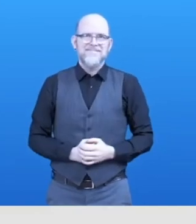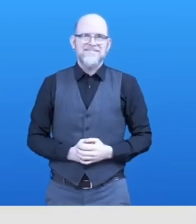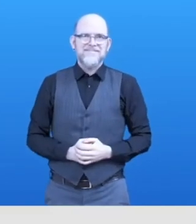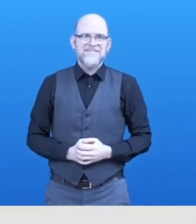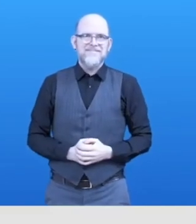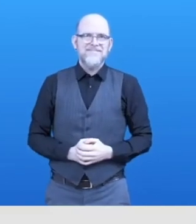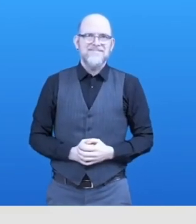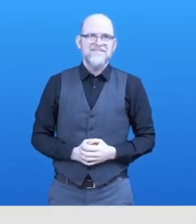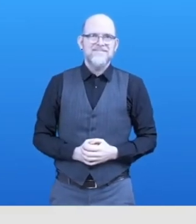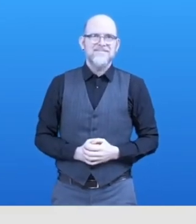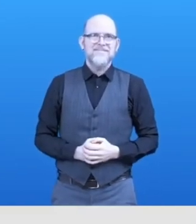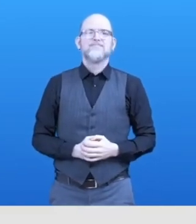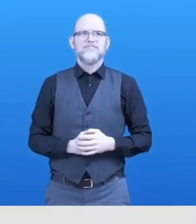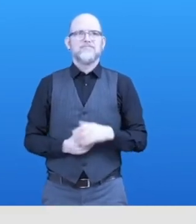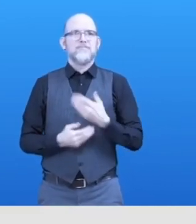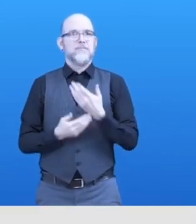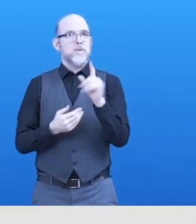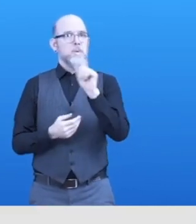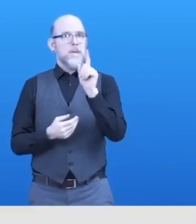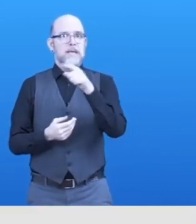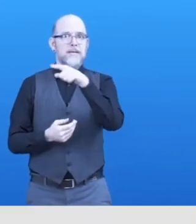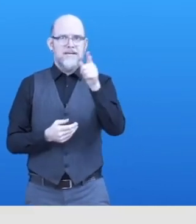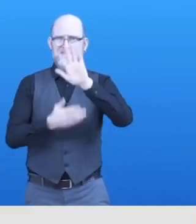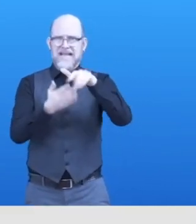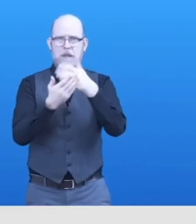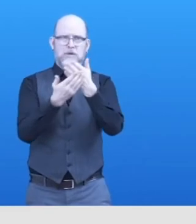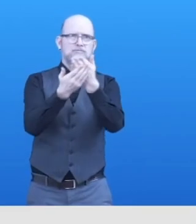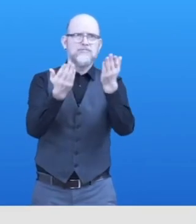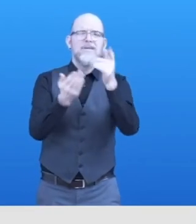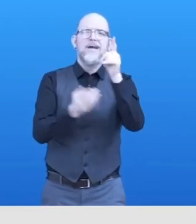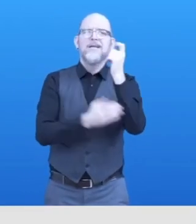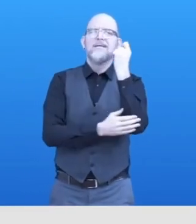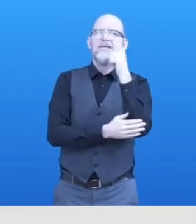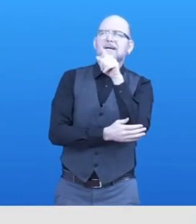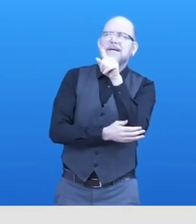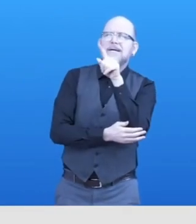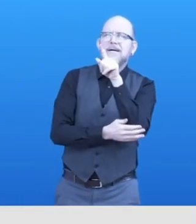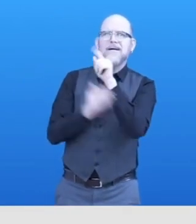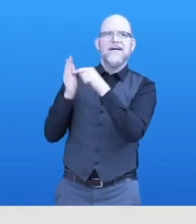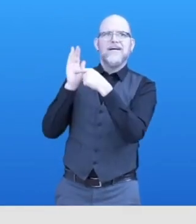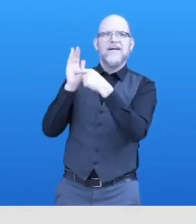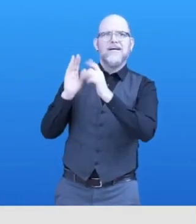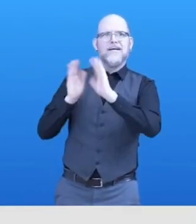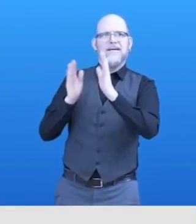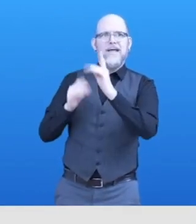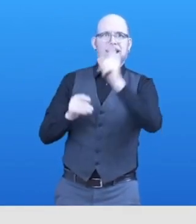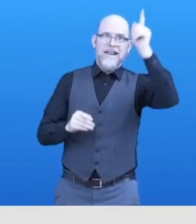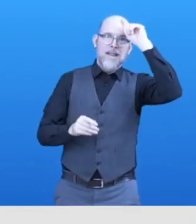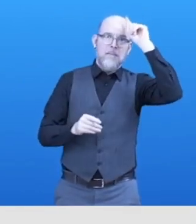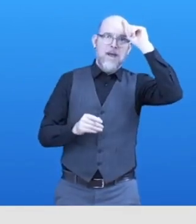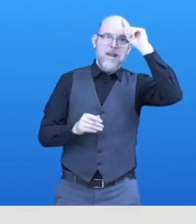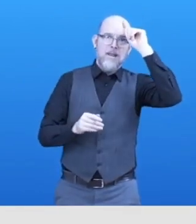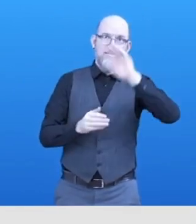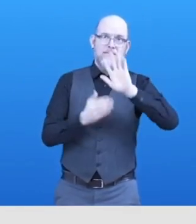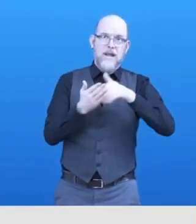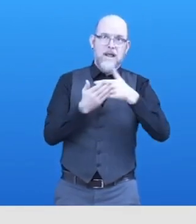For those who understand sign language, what you see in this presentation is German sign language and Austrian sign